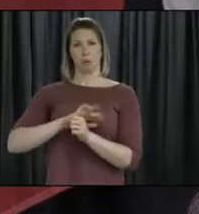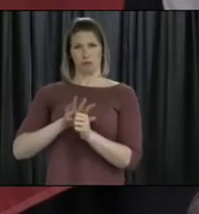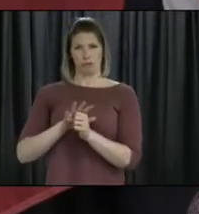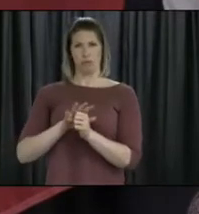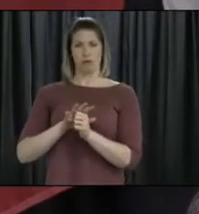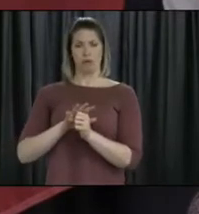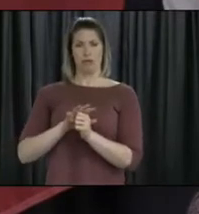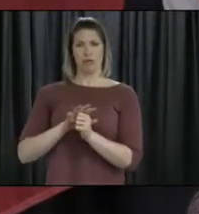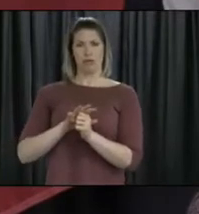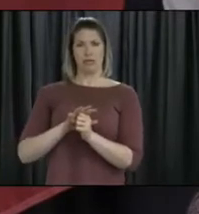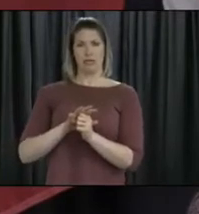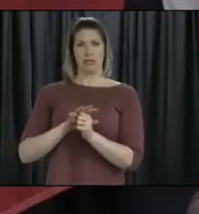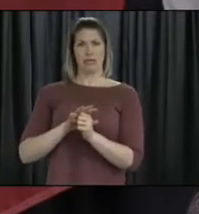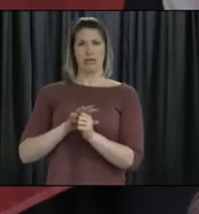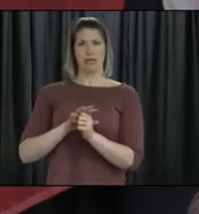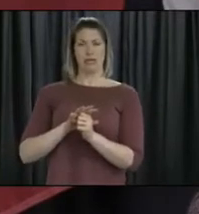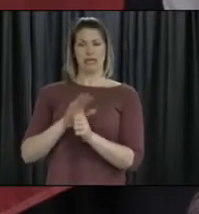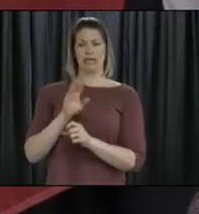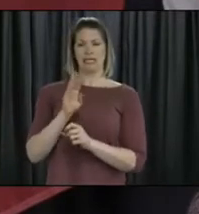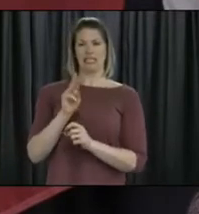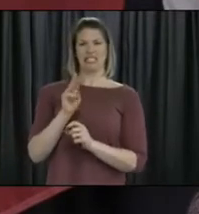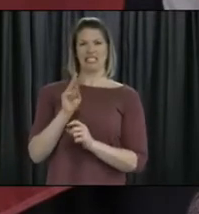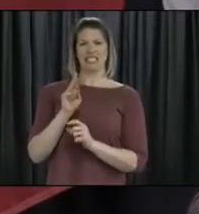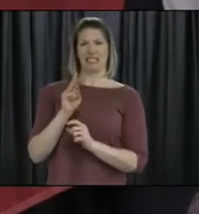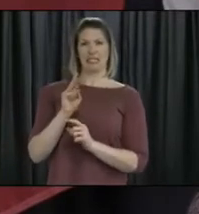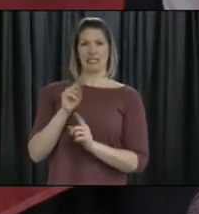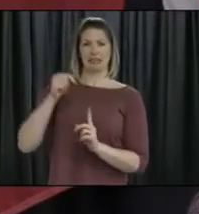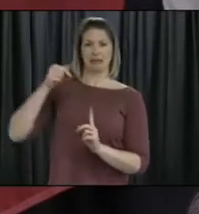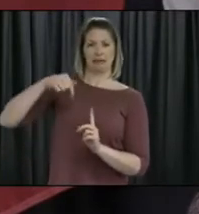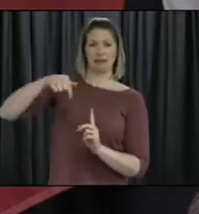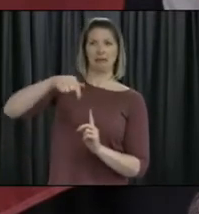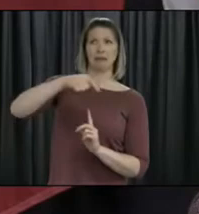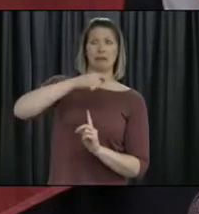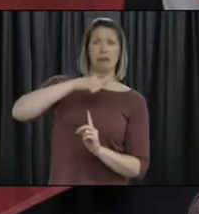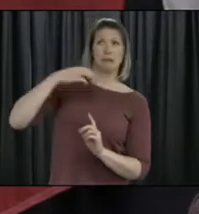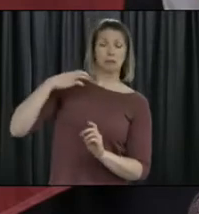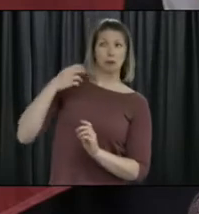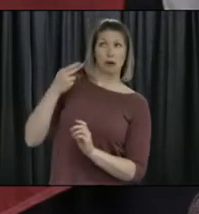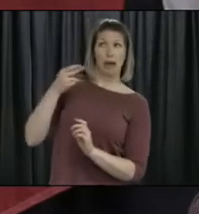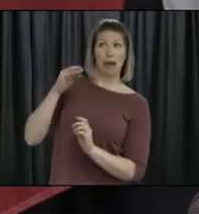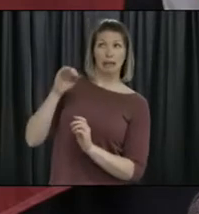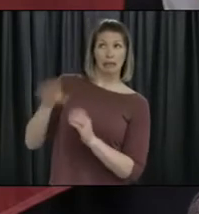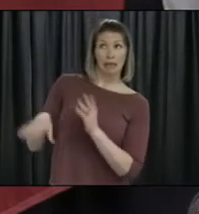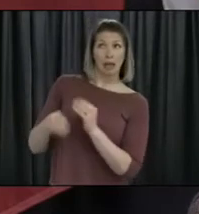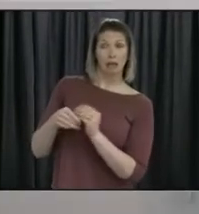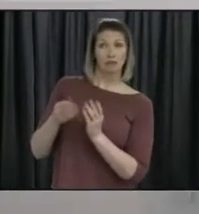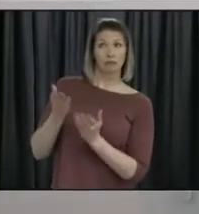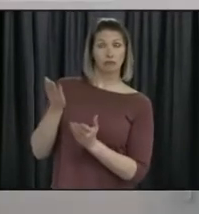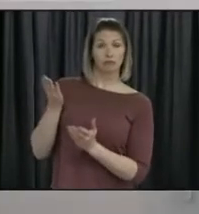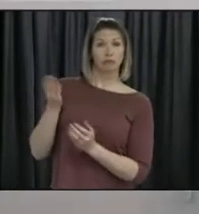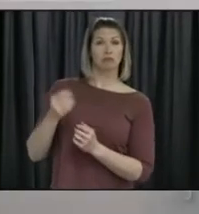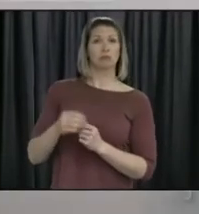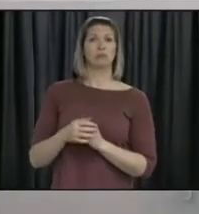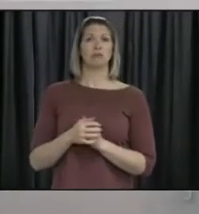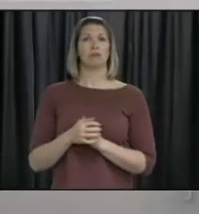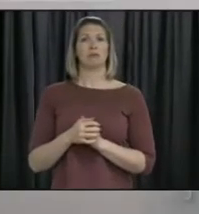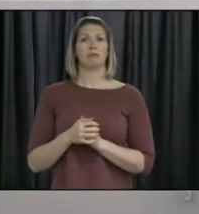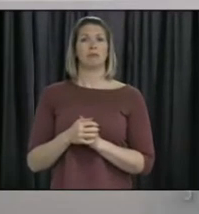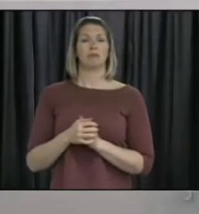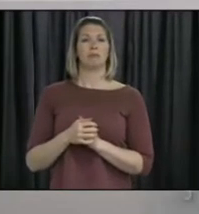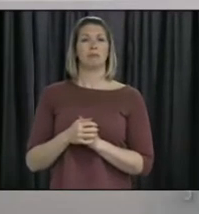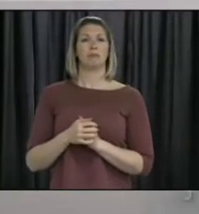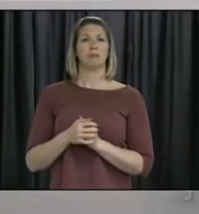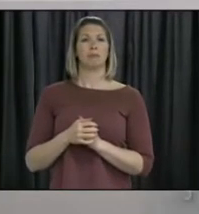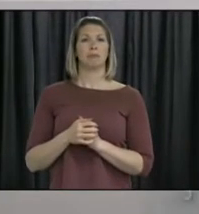contact tracing, I would not have those numbers. I don't know if the minister would have access to those or not. We haven't kept a tally